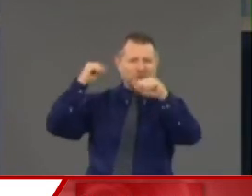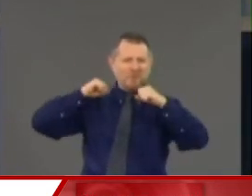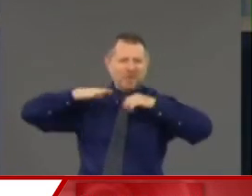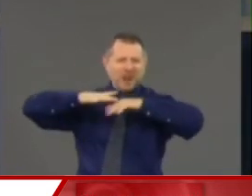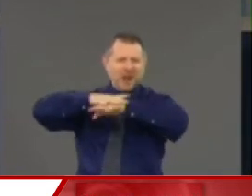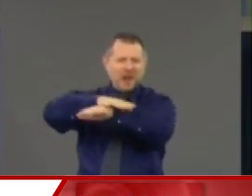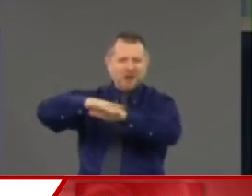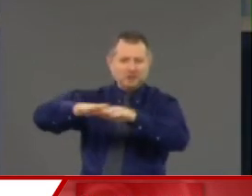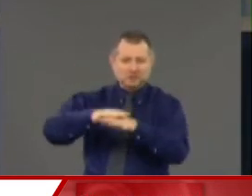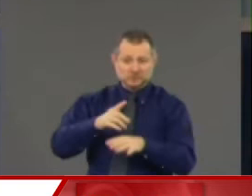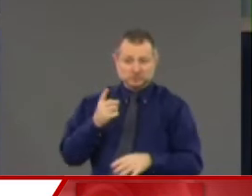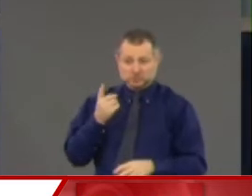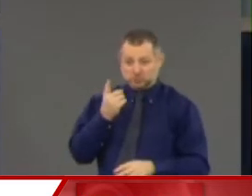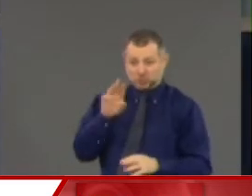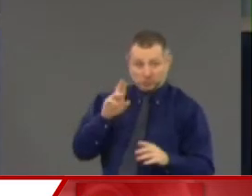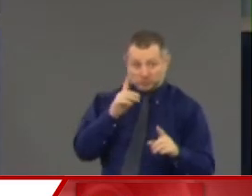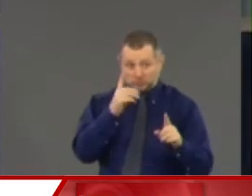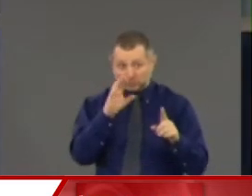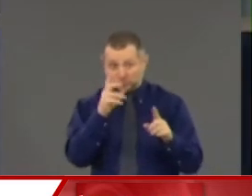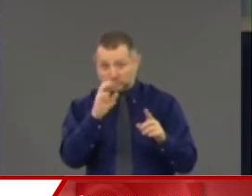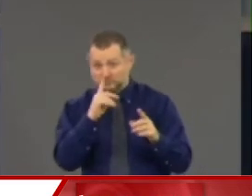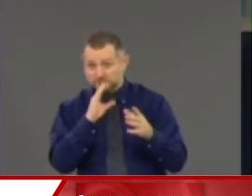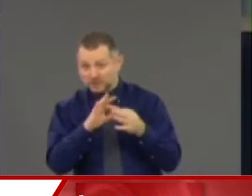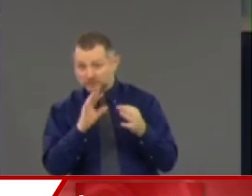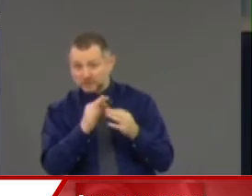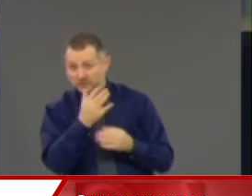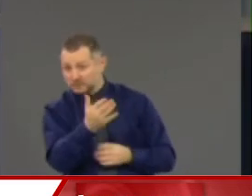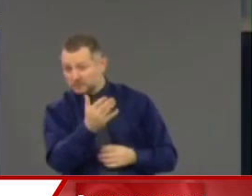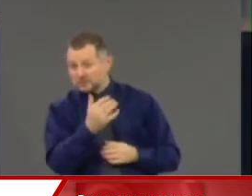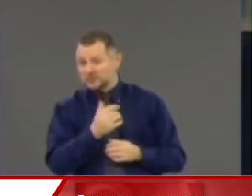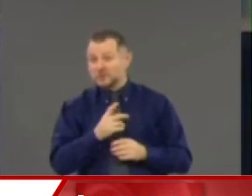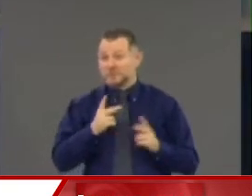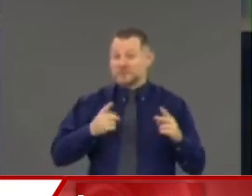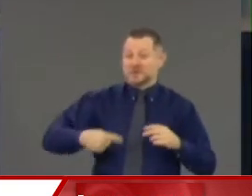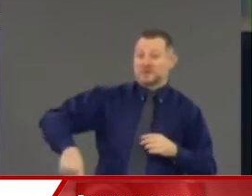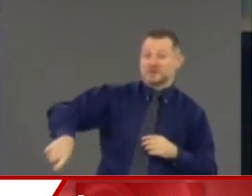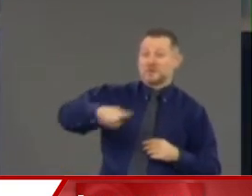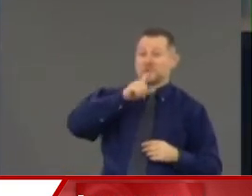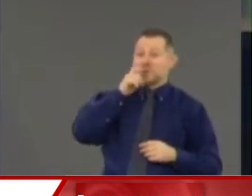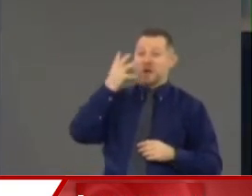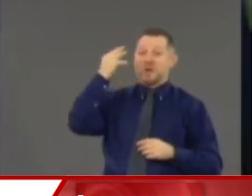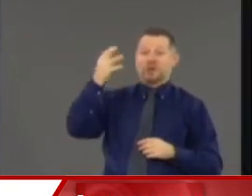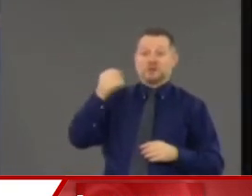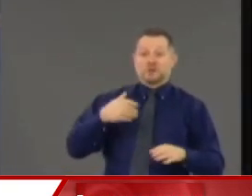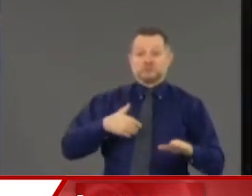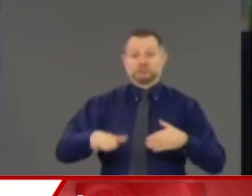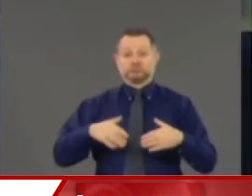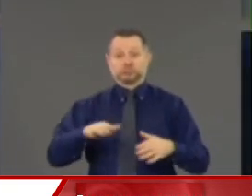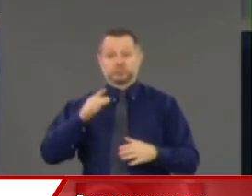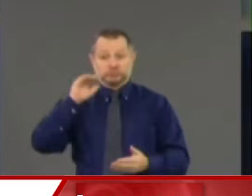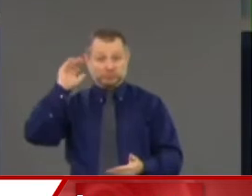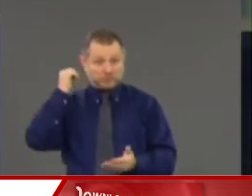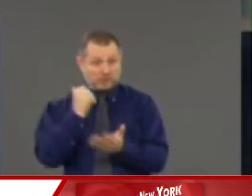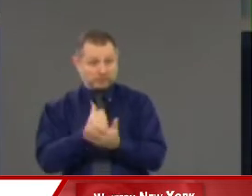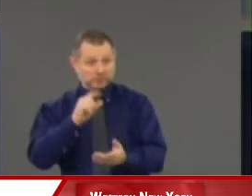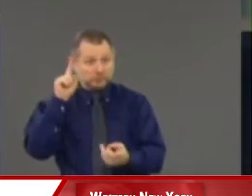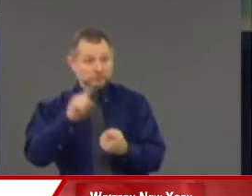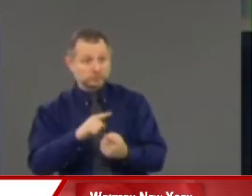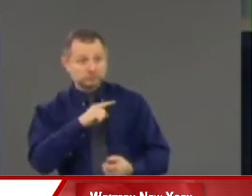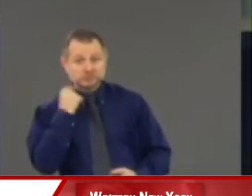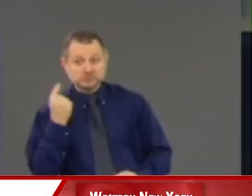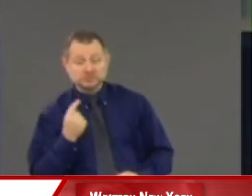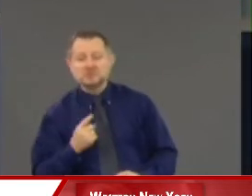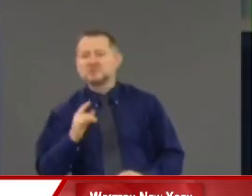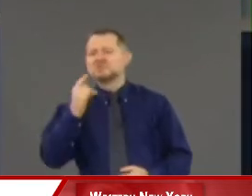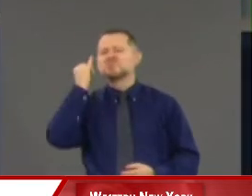to weigh in as well. Is it mitigated at all by the fact that these folks are outdoors? And if you don't see a spike in a couple of weeks